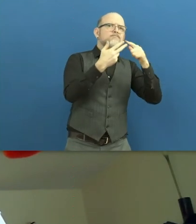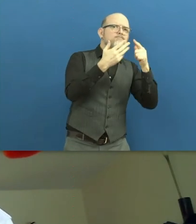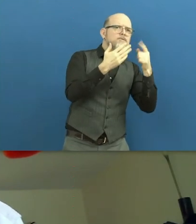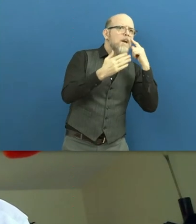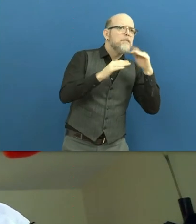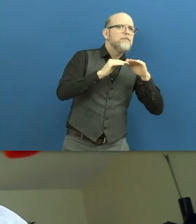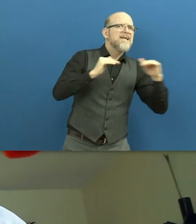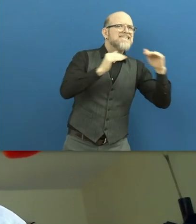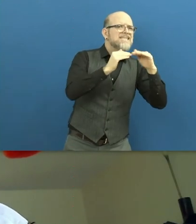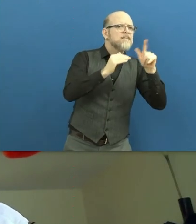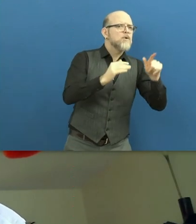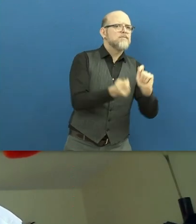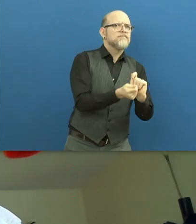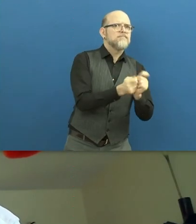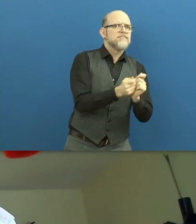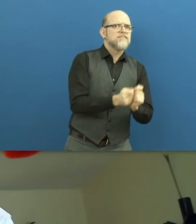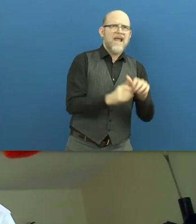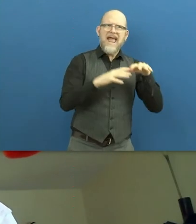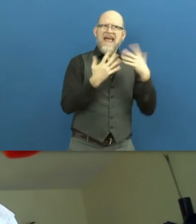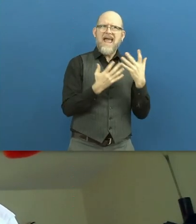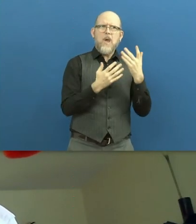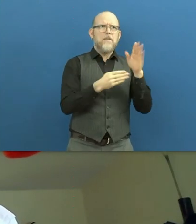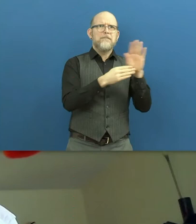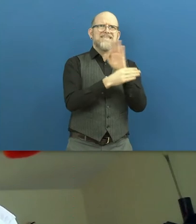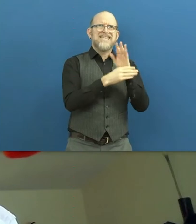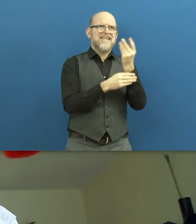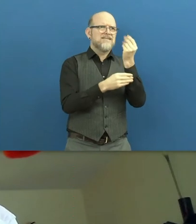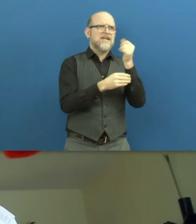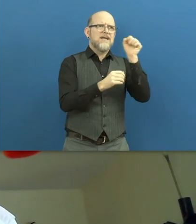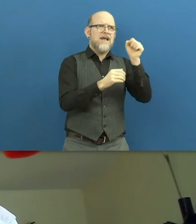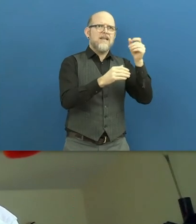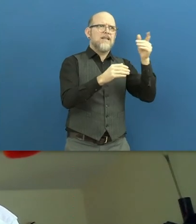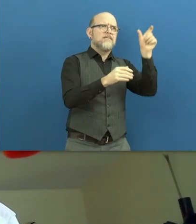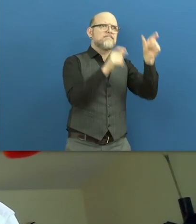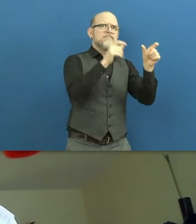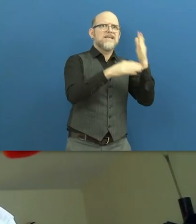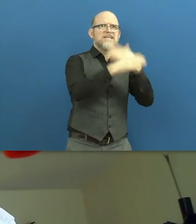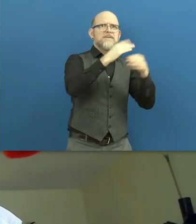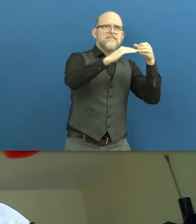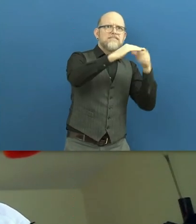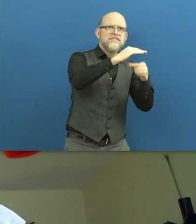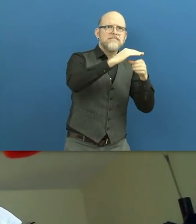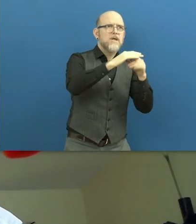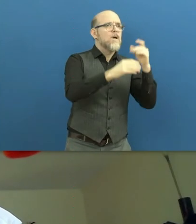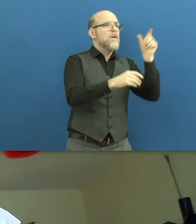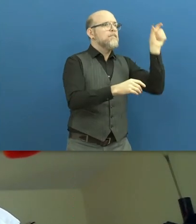employment and fundamentally shifting the way that businesses conduct recruitment, support their employees and create inclusive